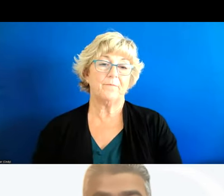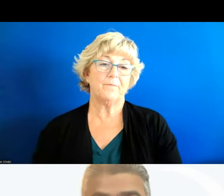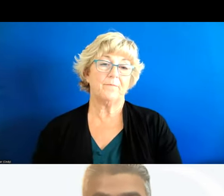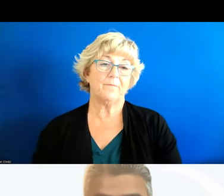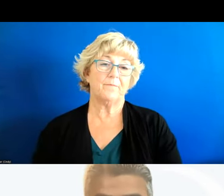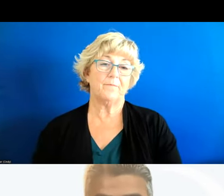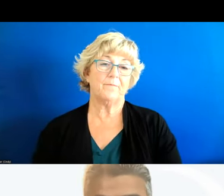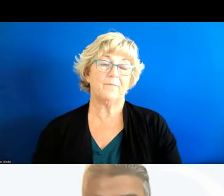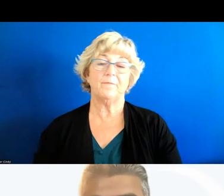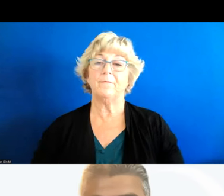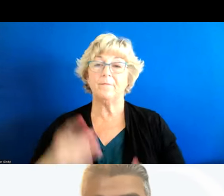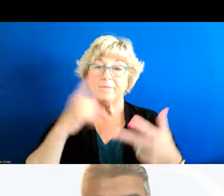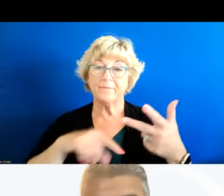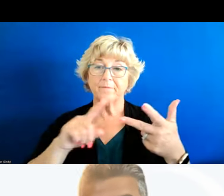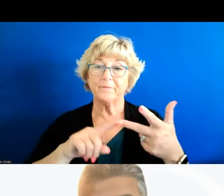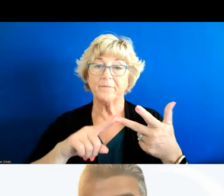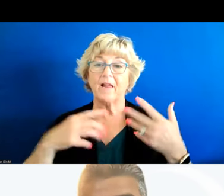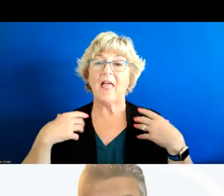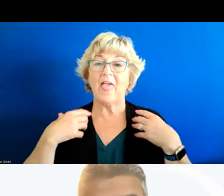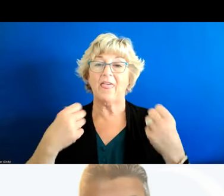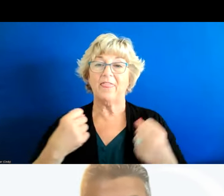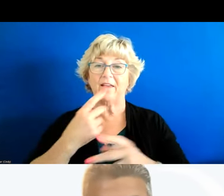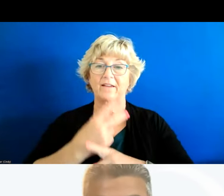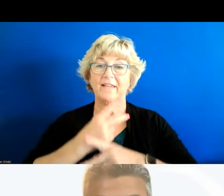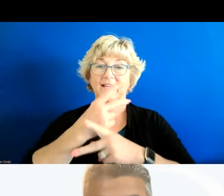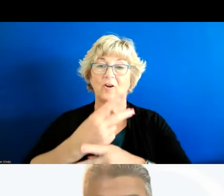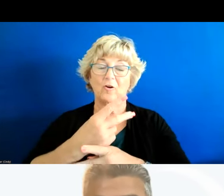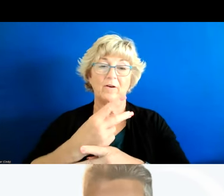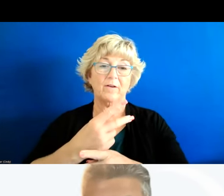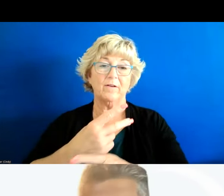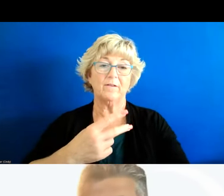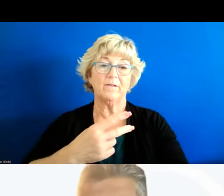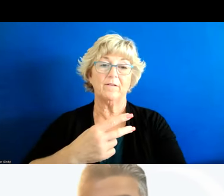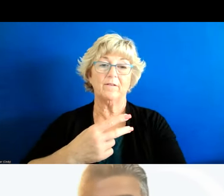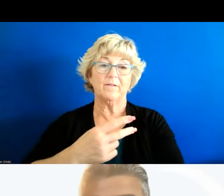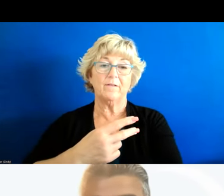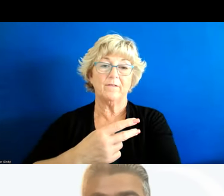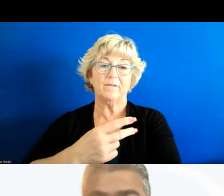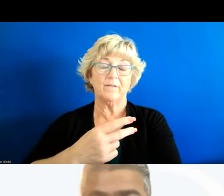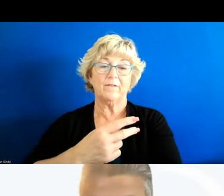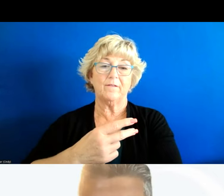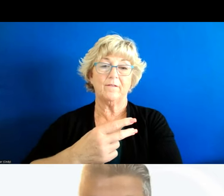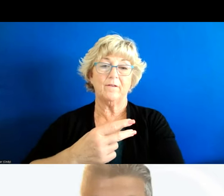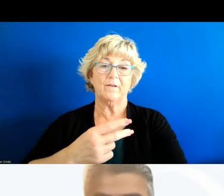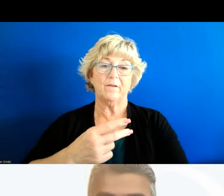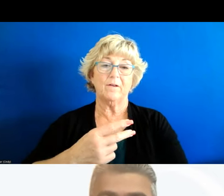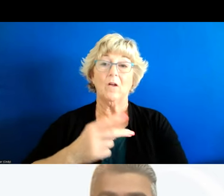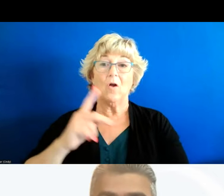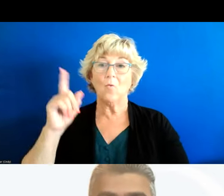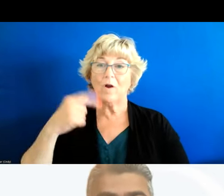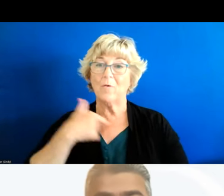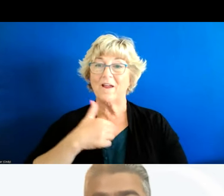from the healthcare side we chose just as an example and this is probably the area where we have the most data data